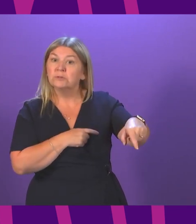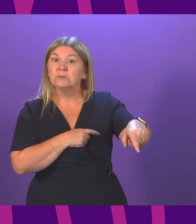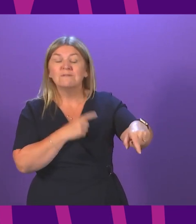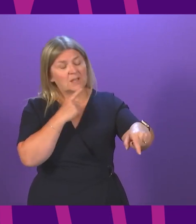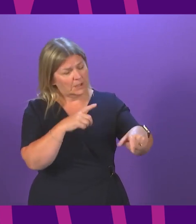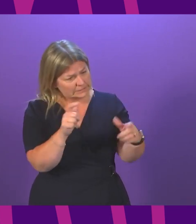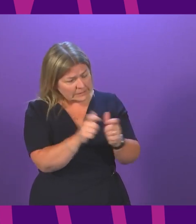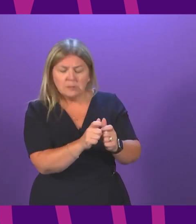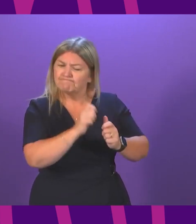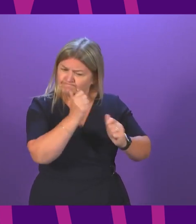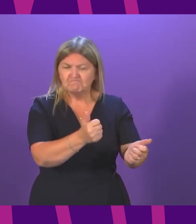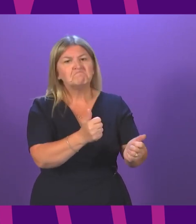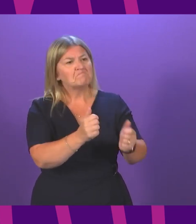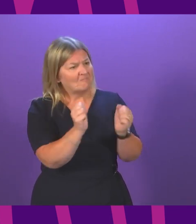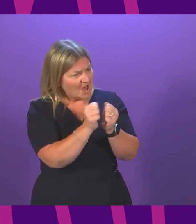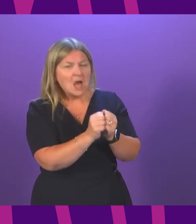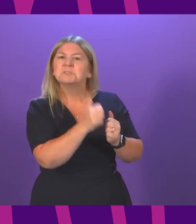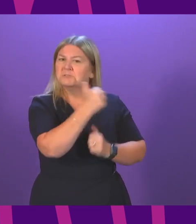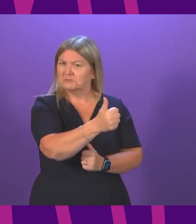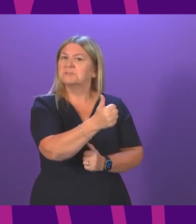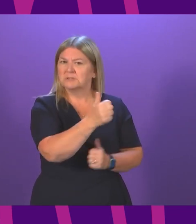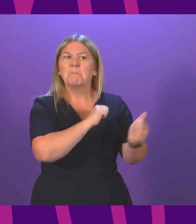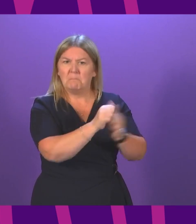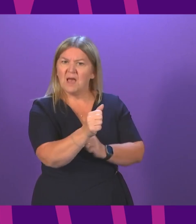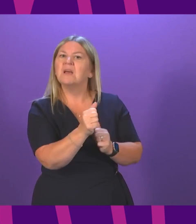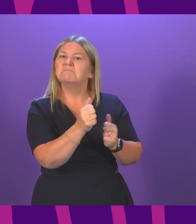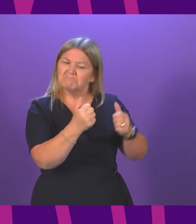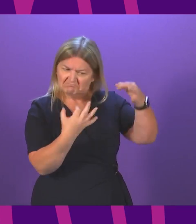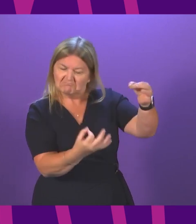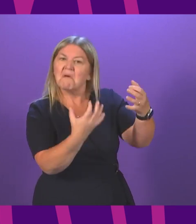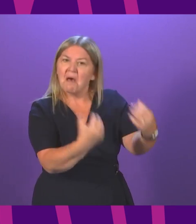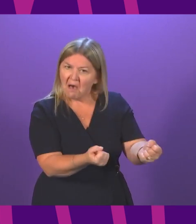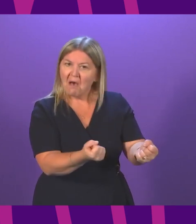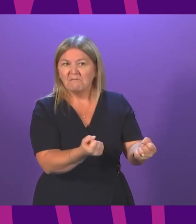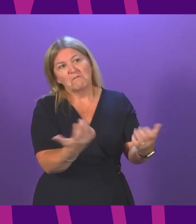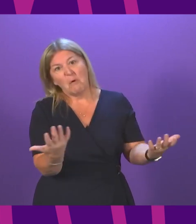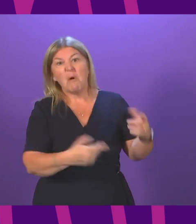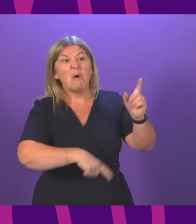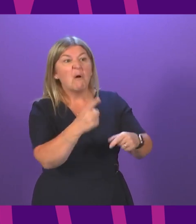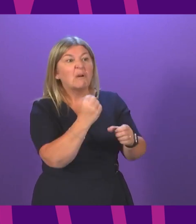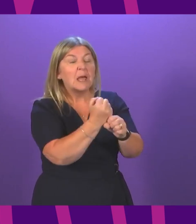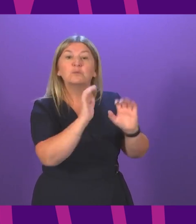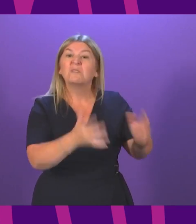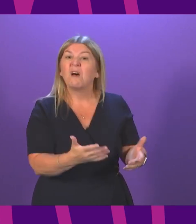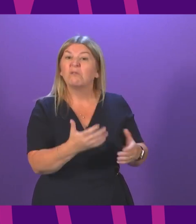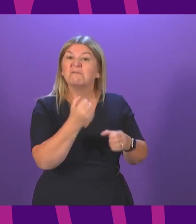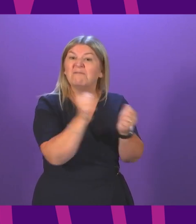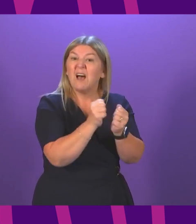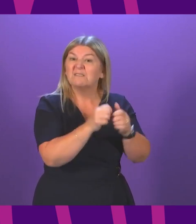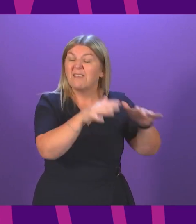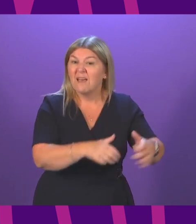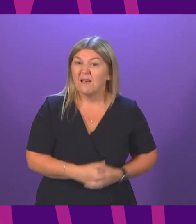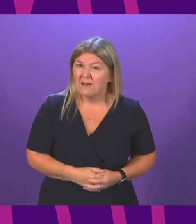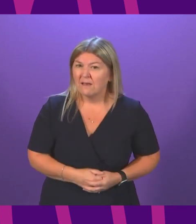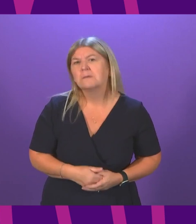supporting their clubs, then it's better than no fans present. So a degree of understanding and pragmatism for people on the front line.